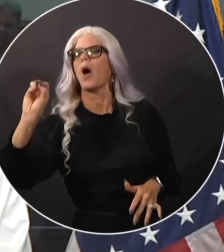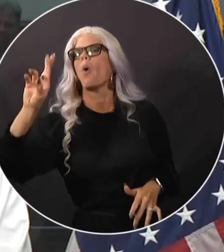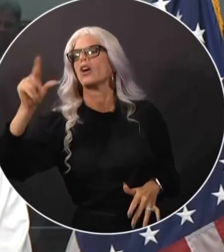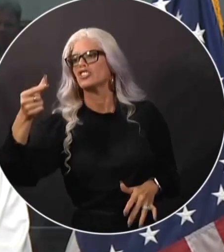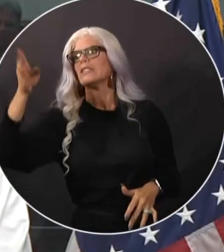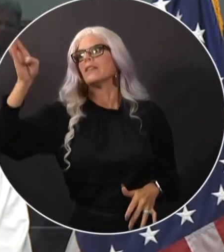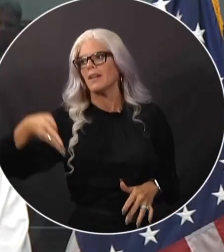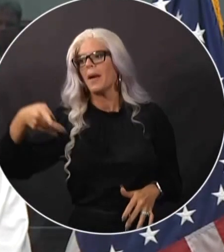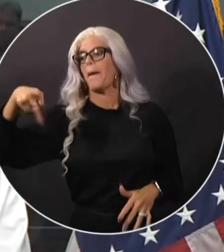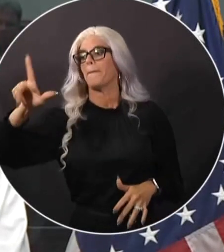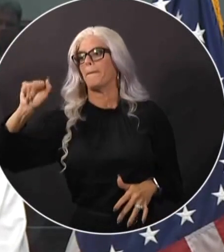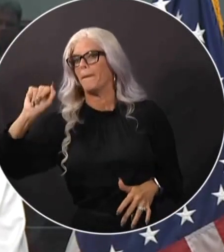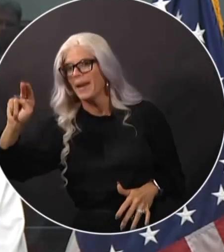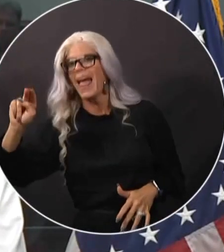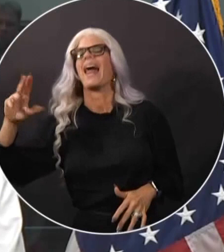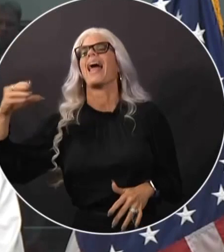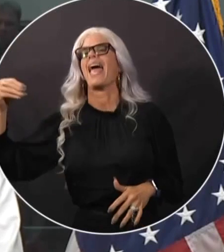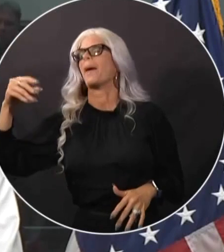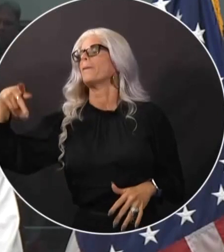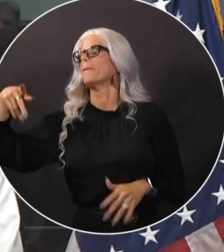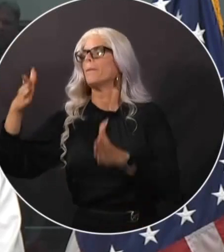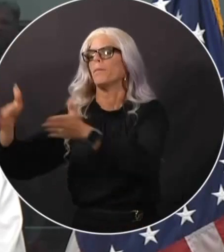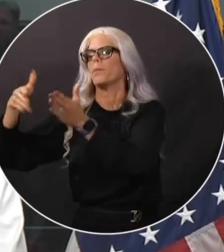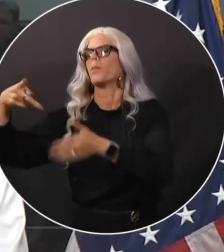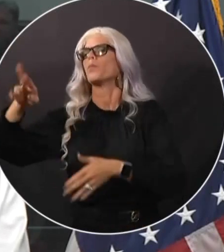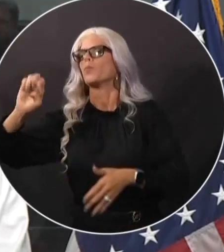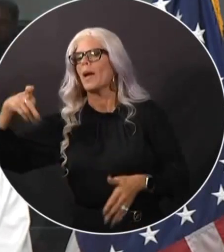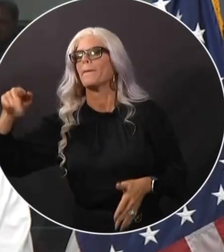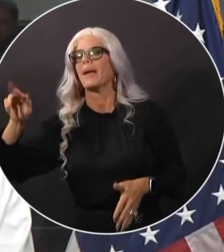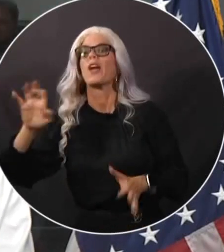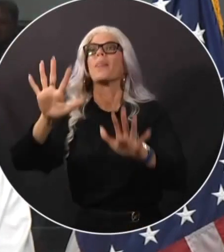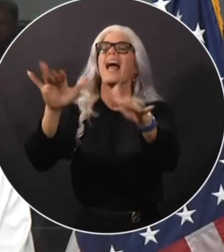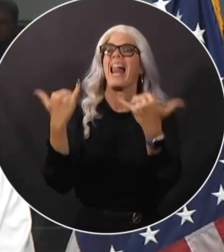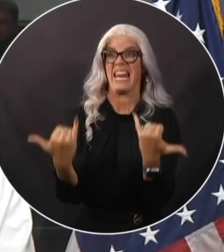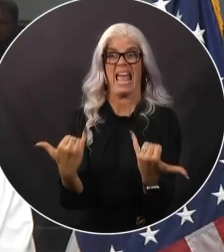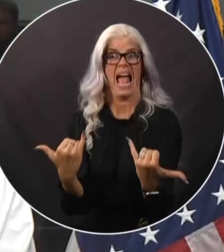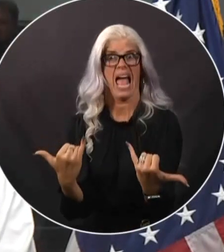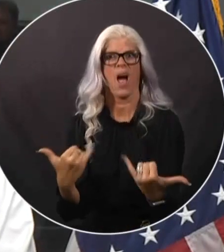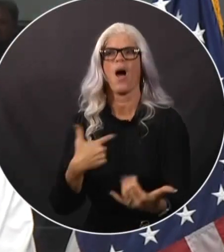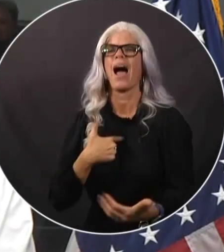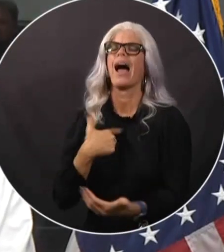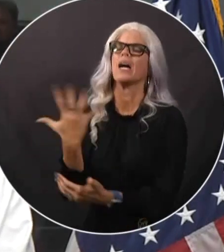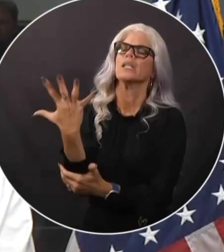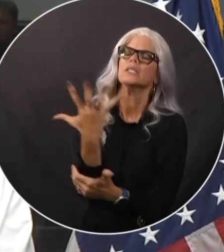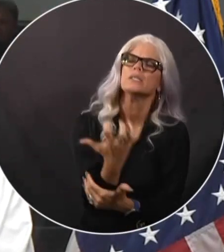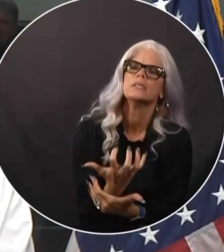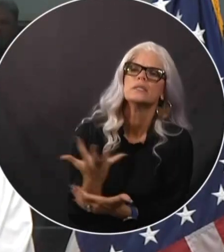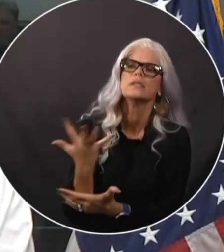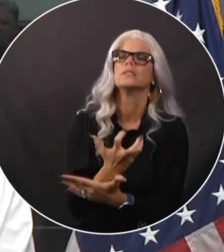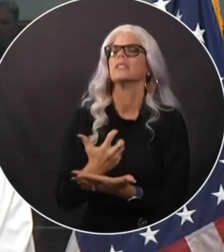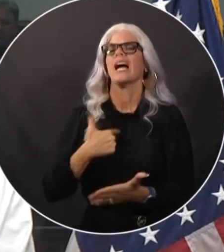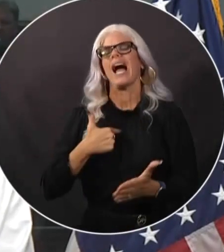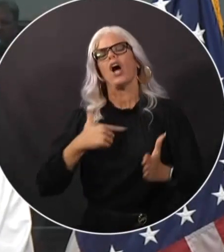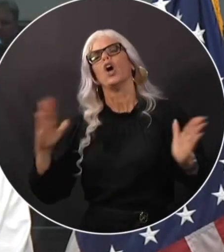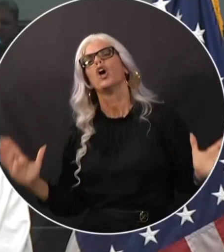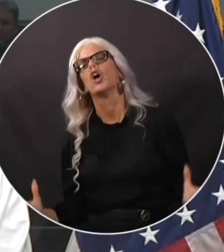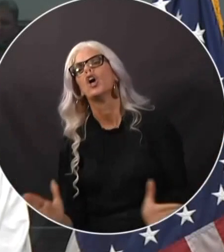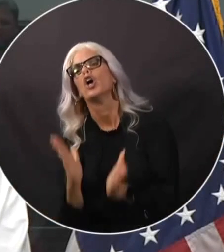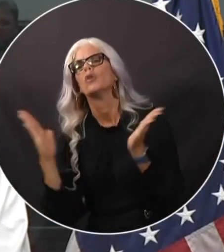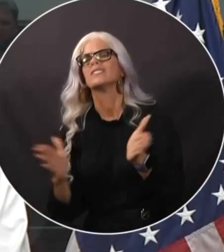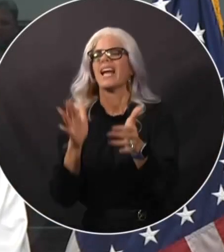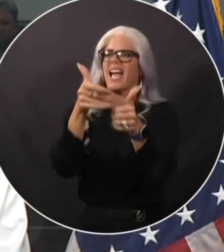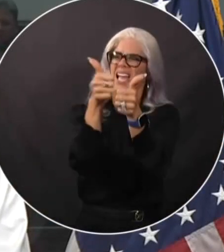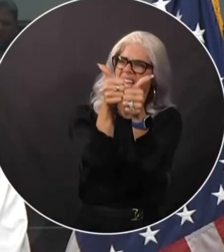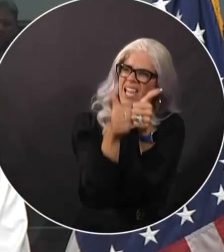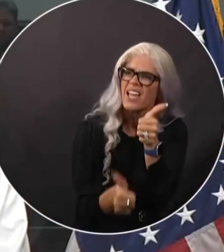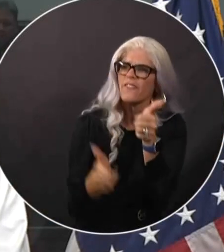I implore. I urge everyone that is in an evacuation zone that has been asked to